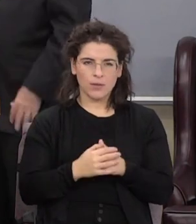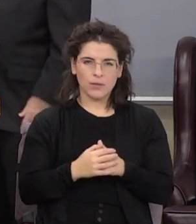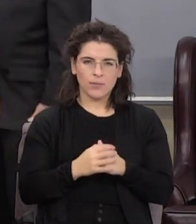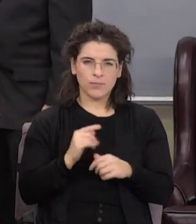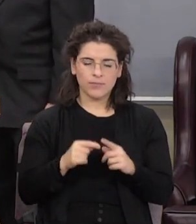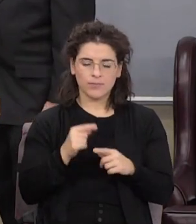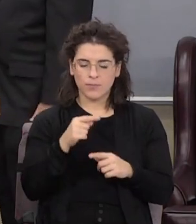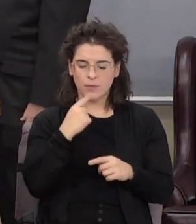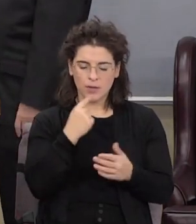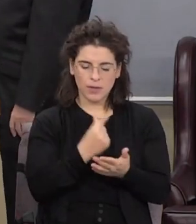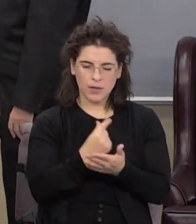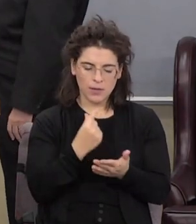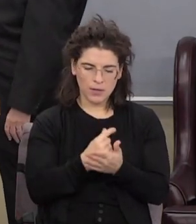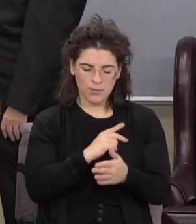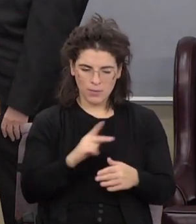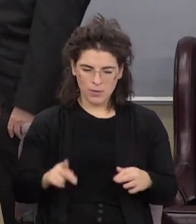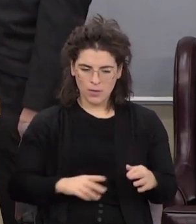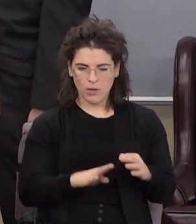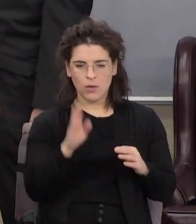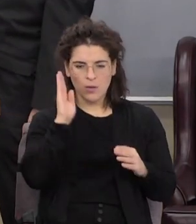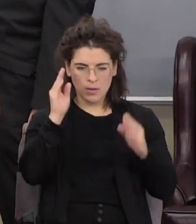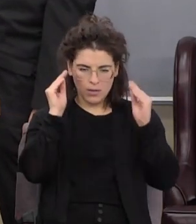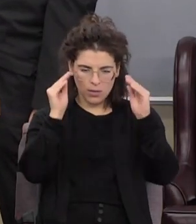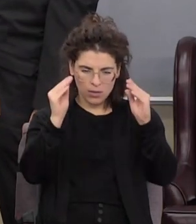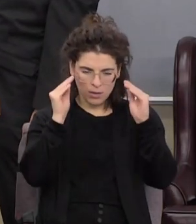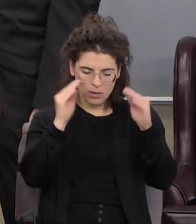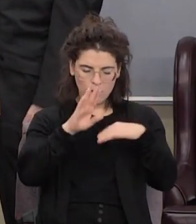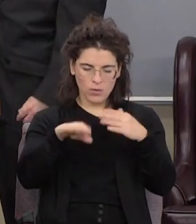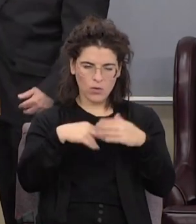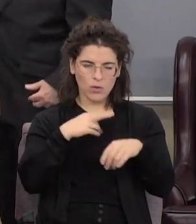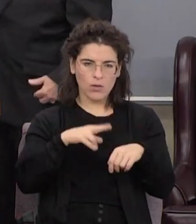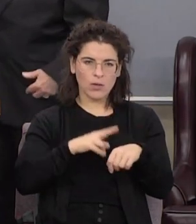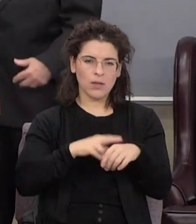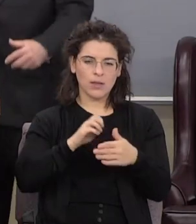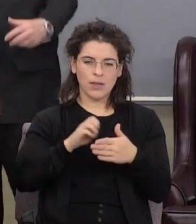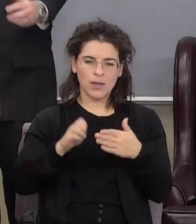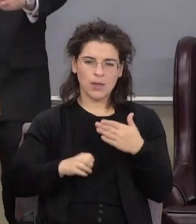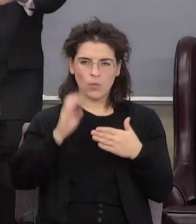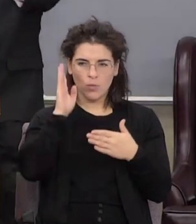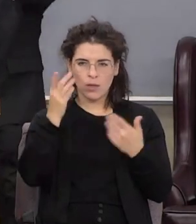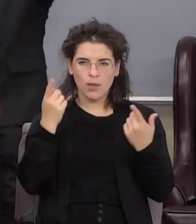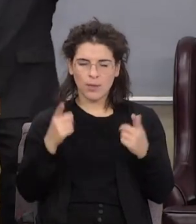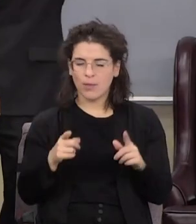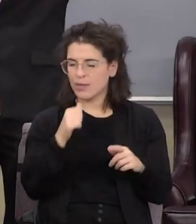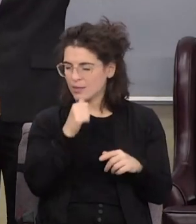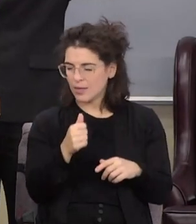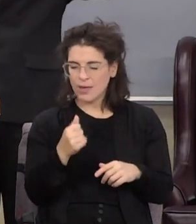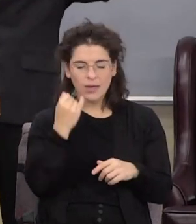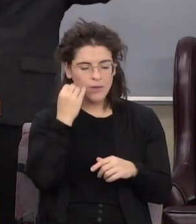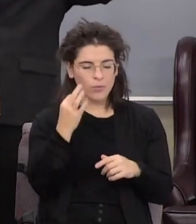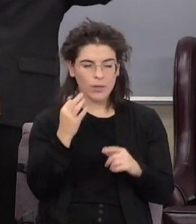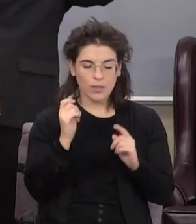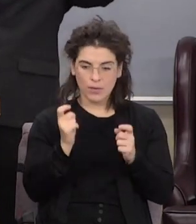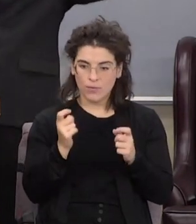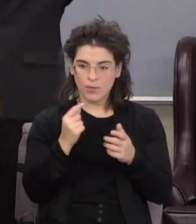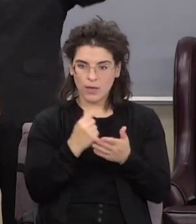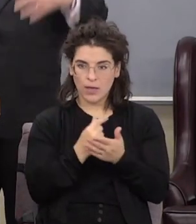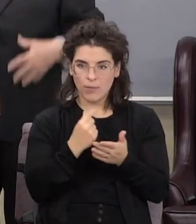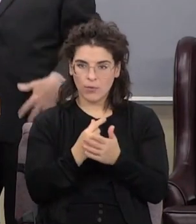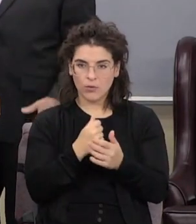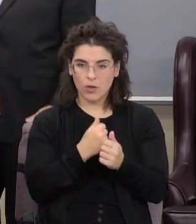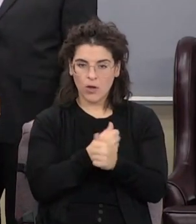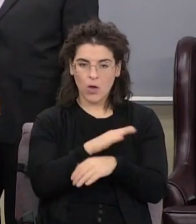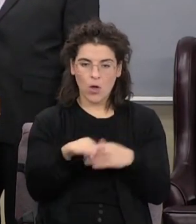when he says this gospel of the kingdom shall be preached in all nations then shall the end come that's not if we get the gospel of everybody in the world today